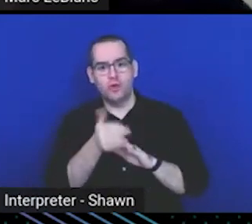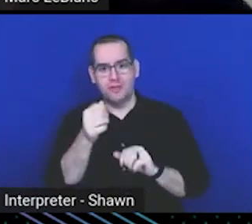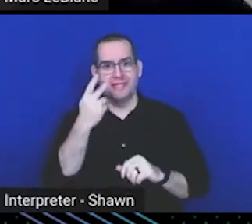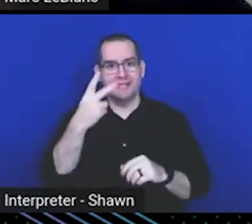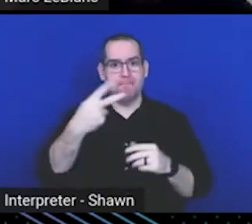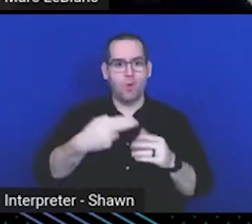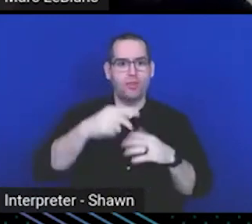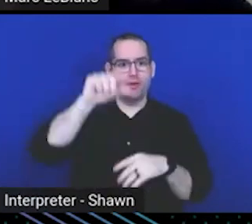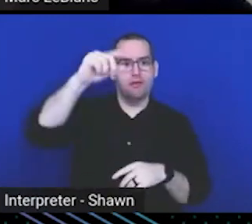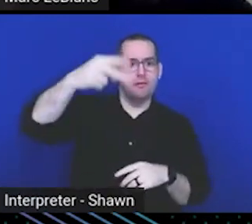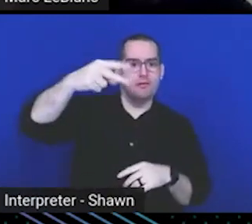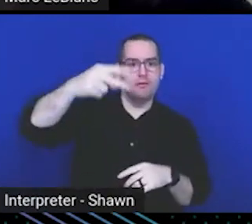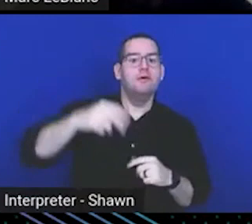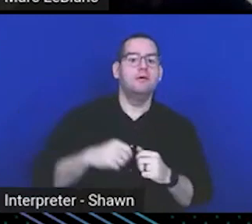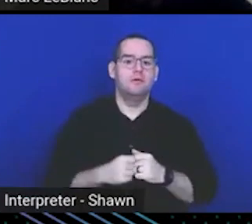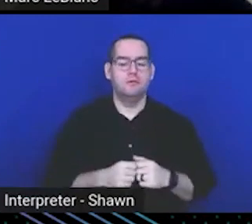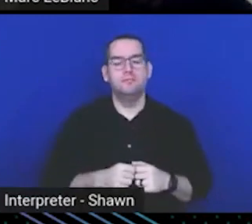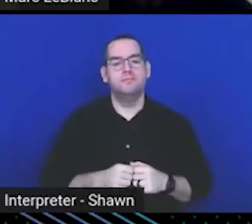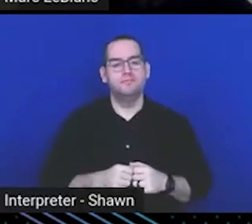single spot.